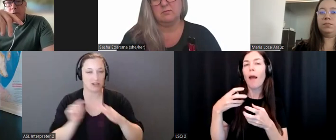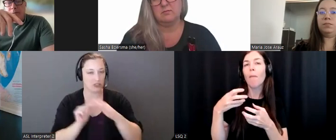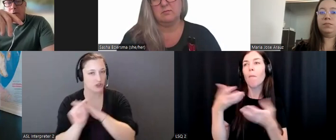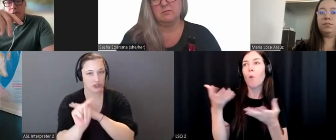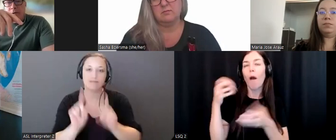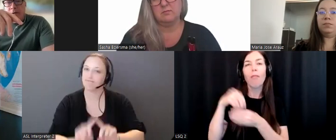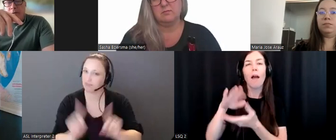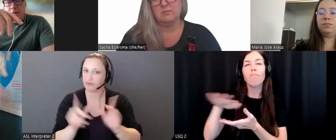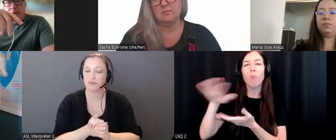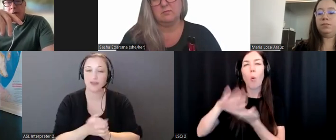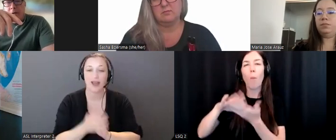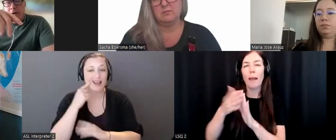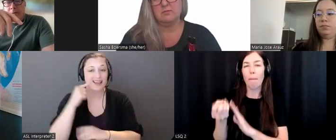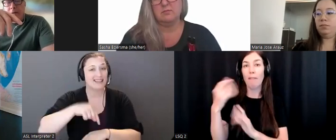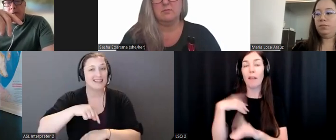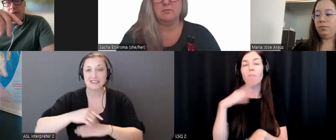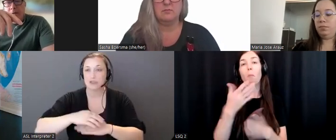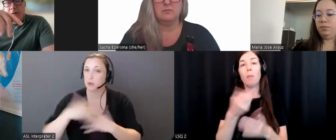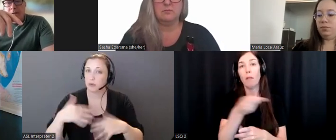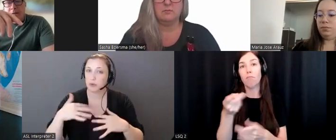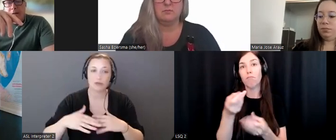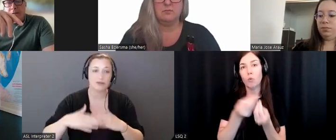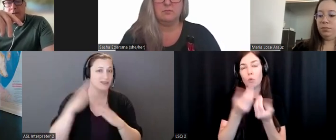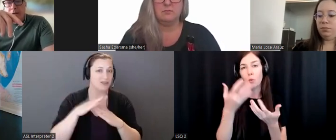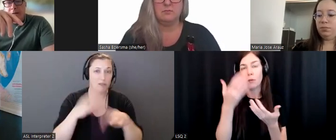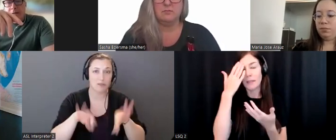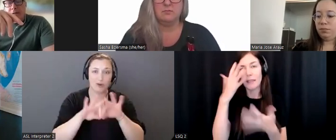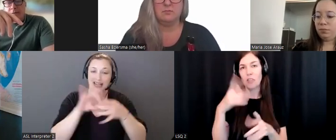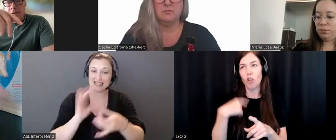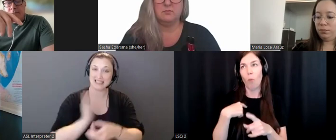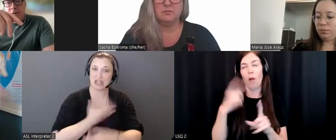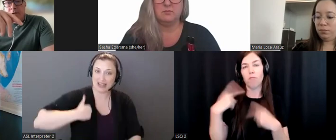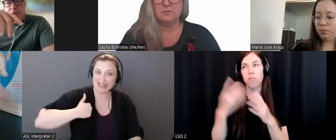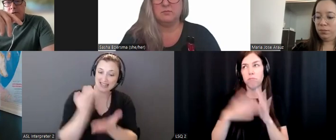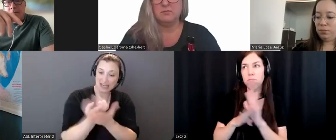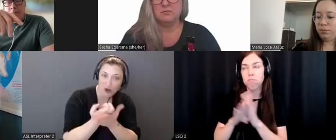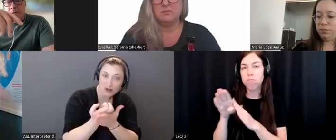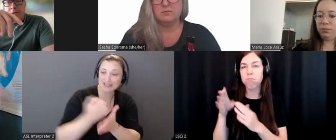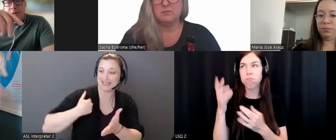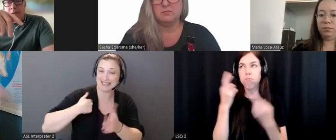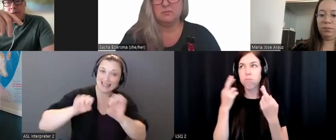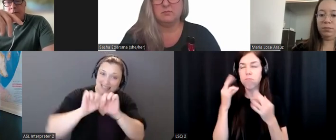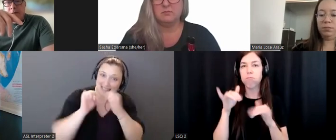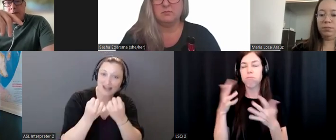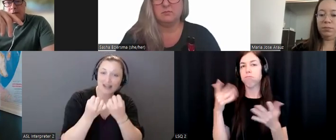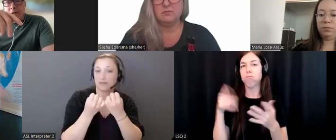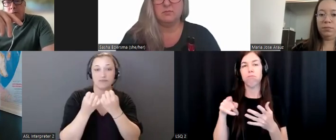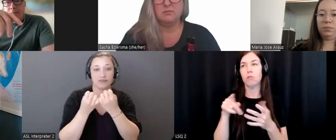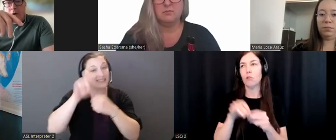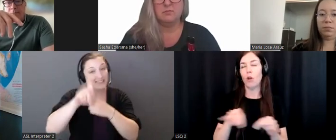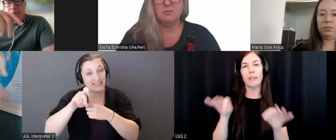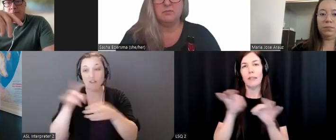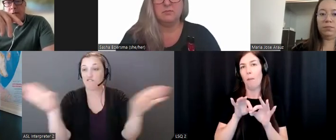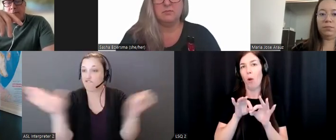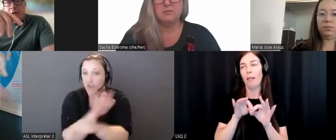the most important thing for the Canadian economy and the Canadian society is the full inclusion of people with disabilities. This is